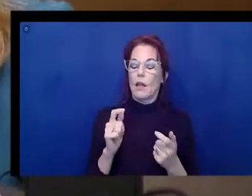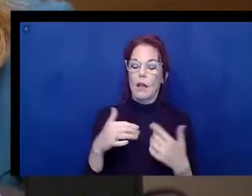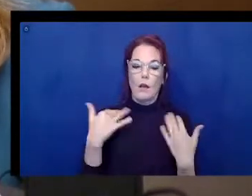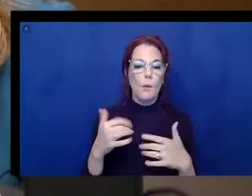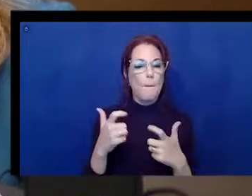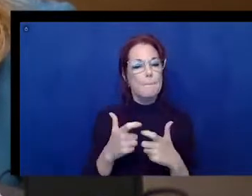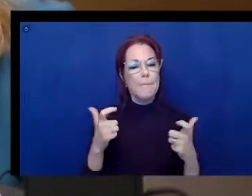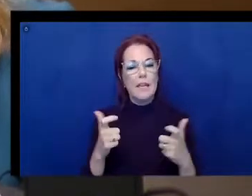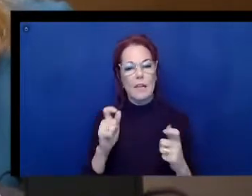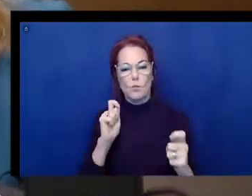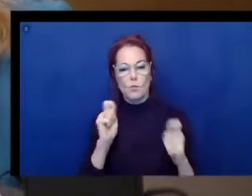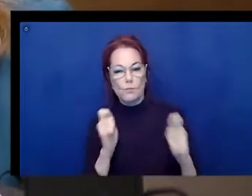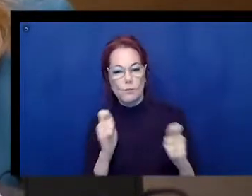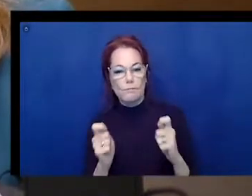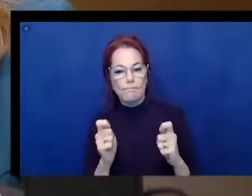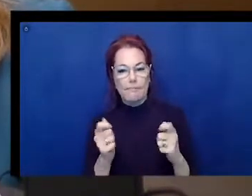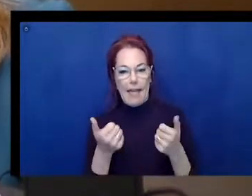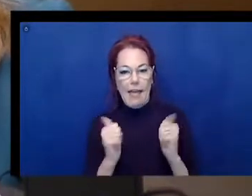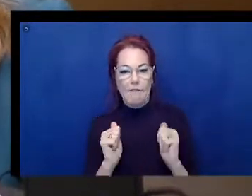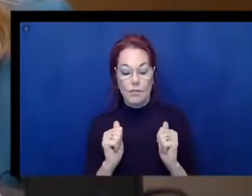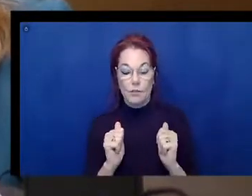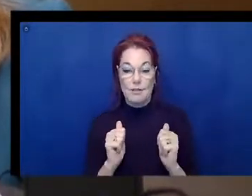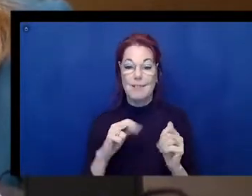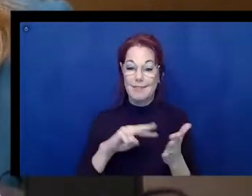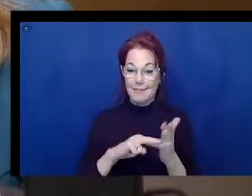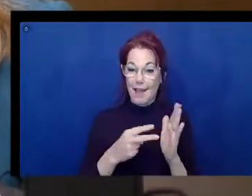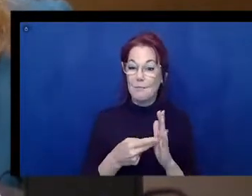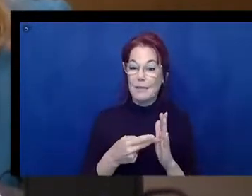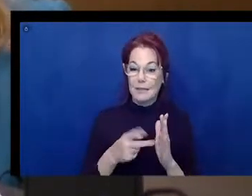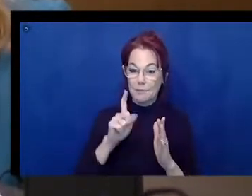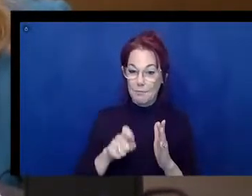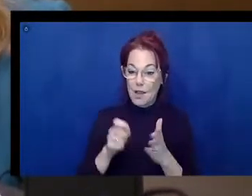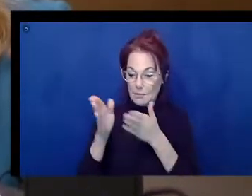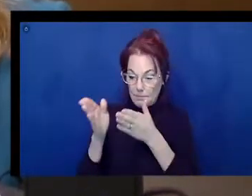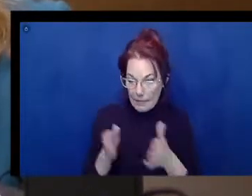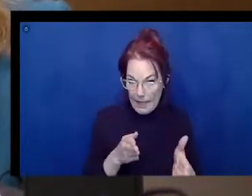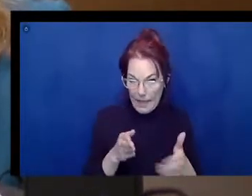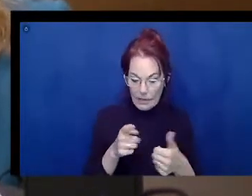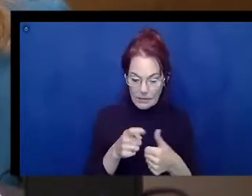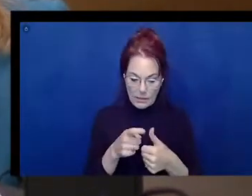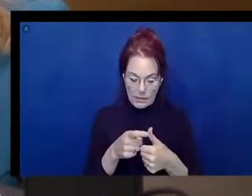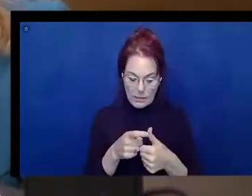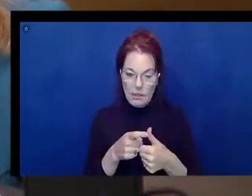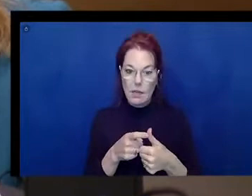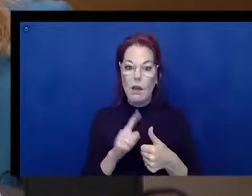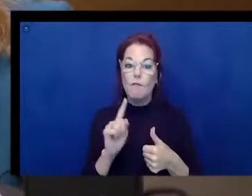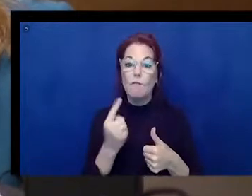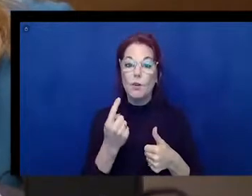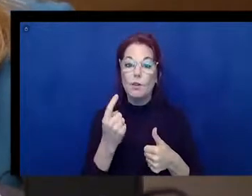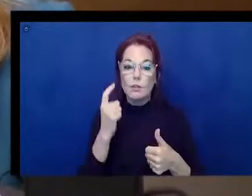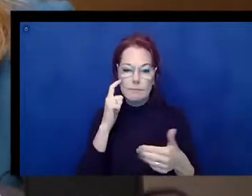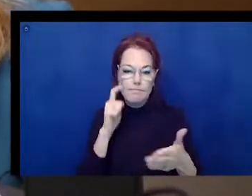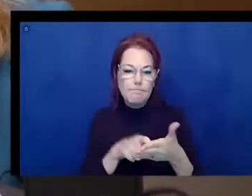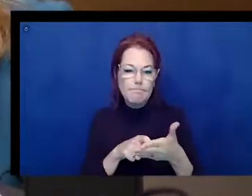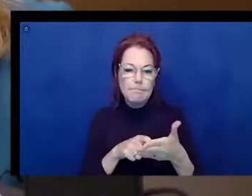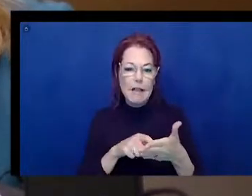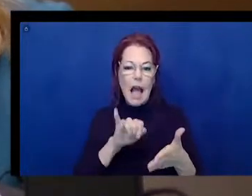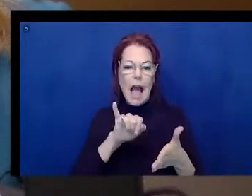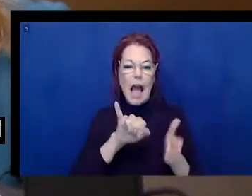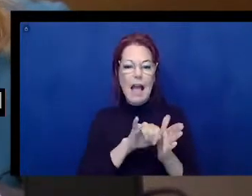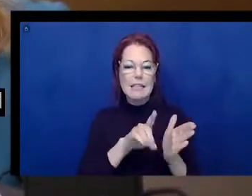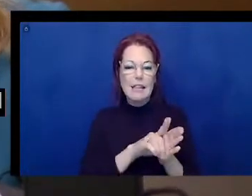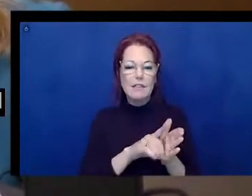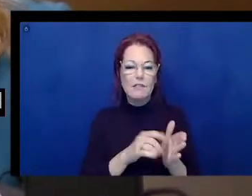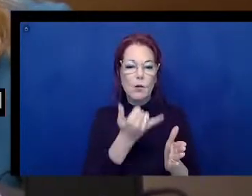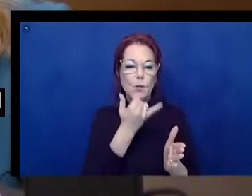that involves planning. Identifying what's wrong, which really requires an audit of what's wrong. And then